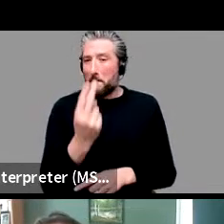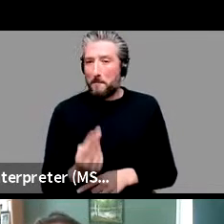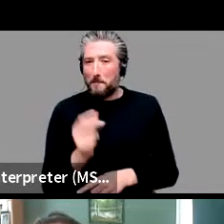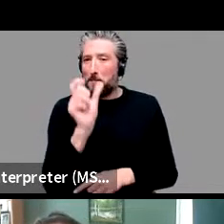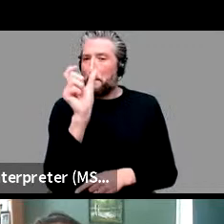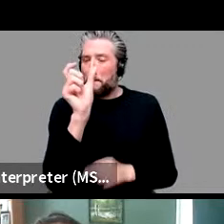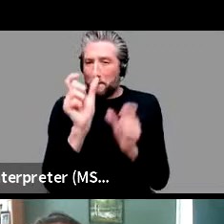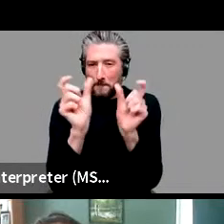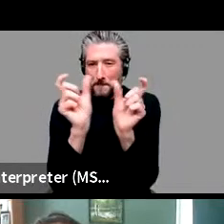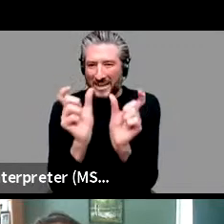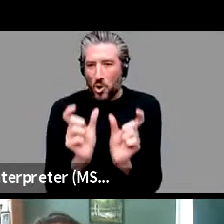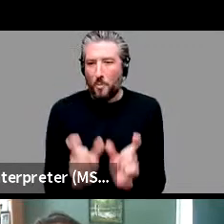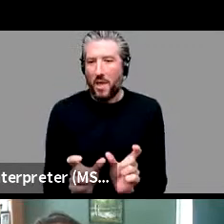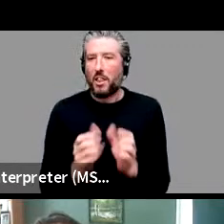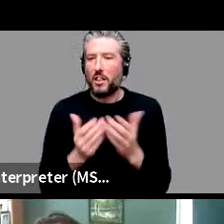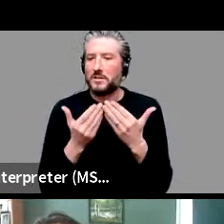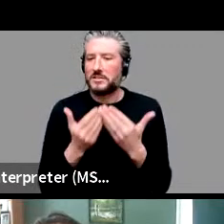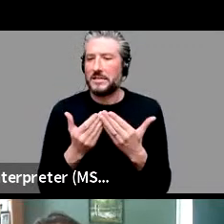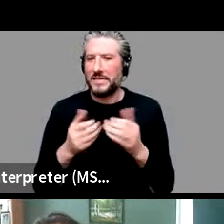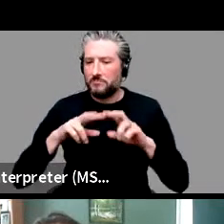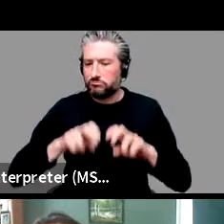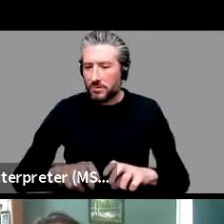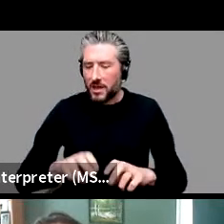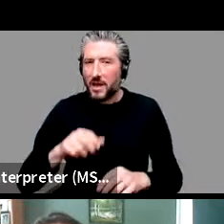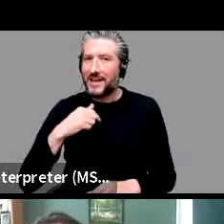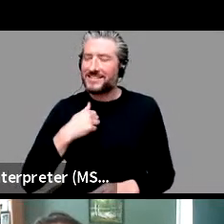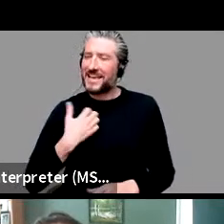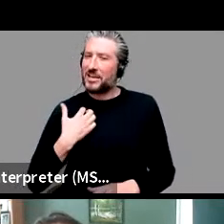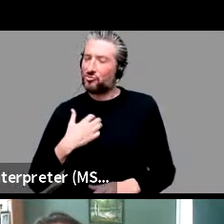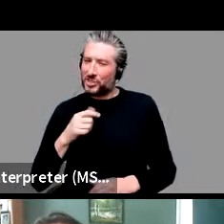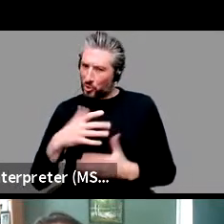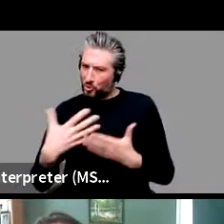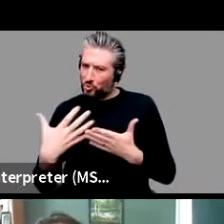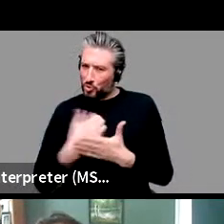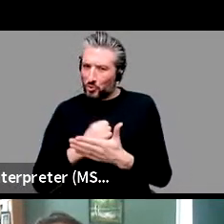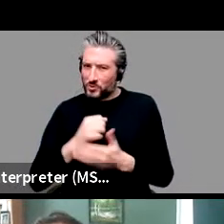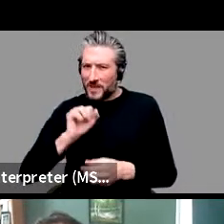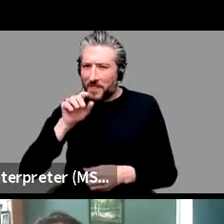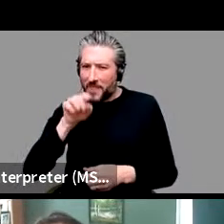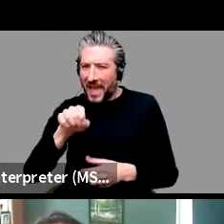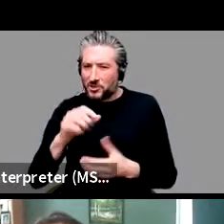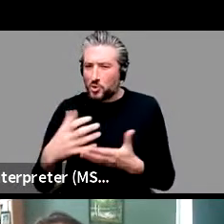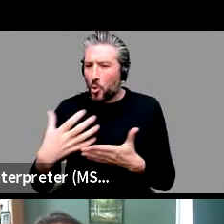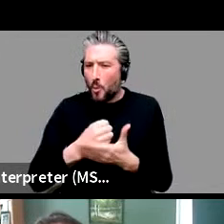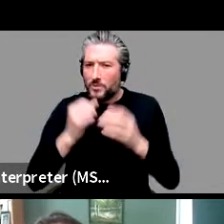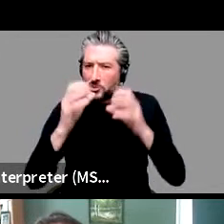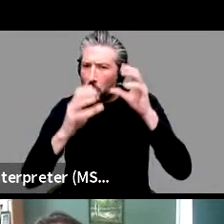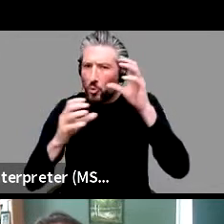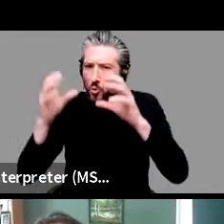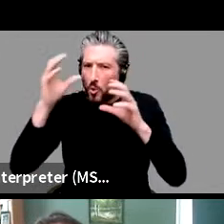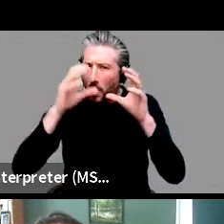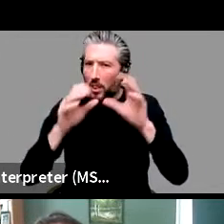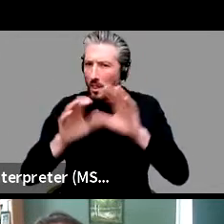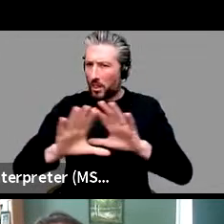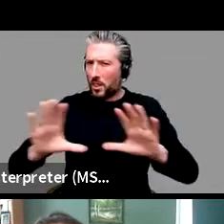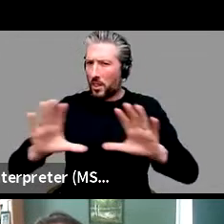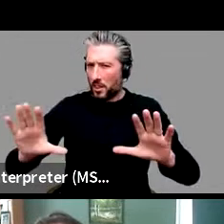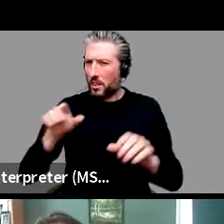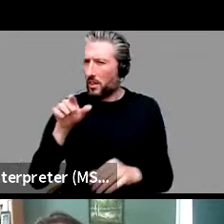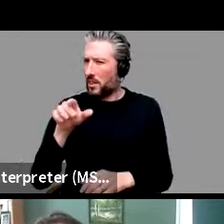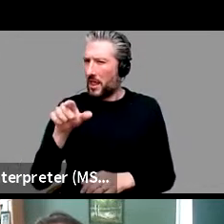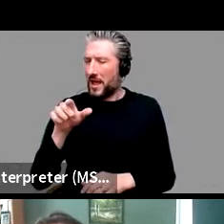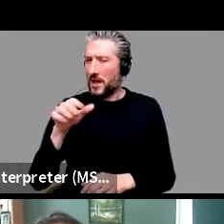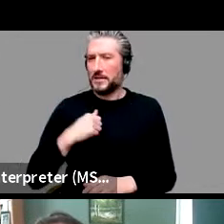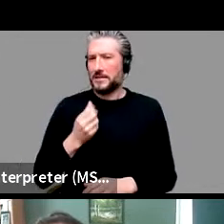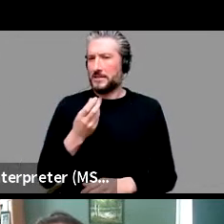had about the choice of the corpus, um, in particular with Google Engram, um, because people have been a little bit wary about that particular corpus because